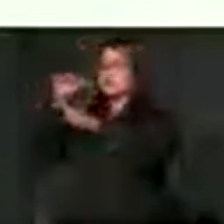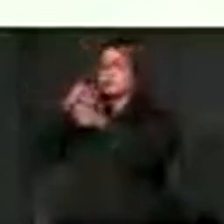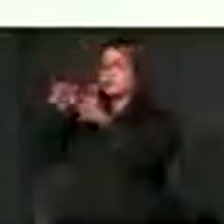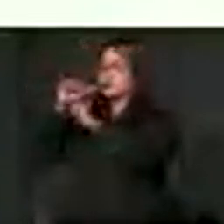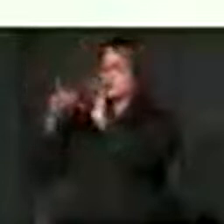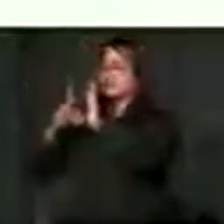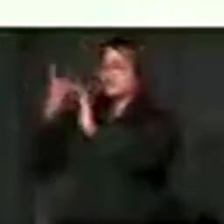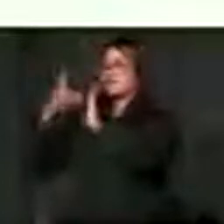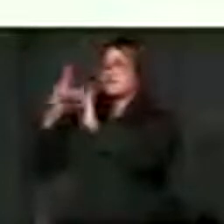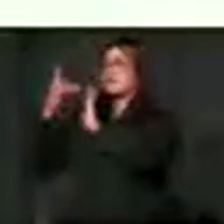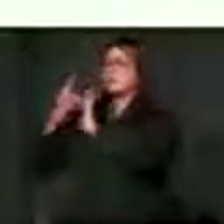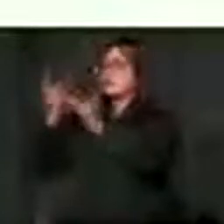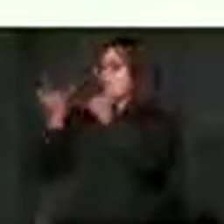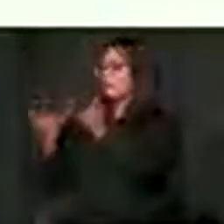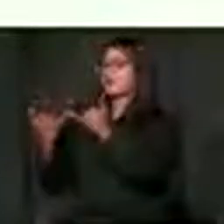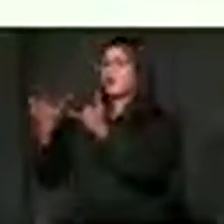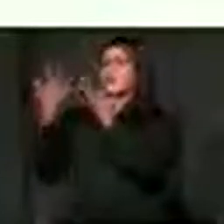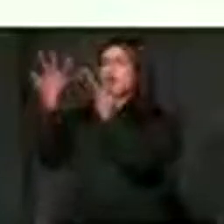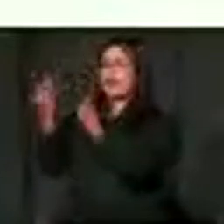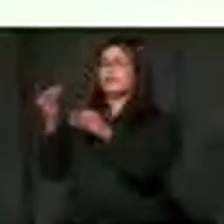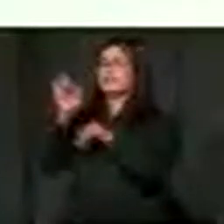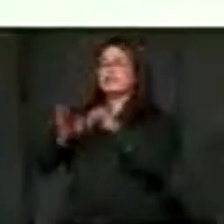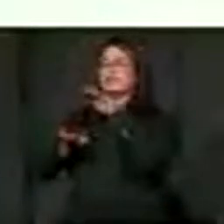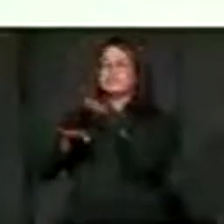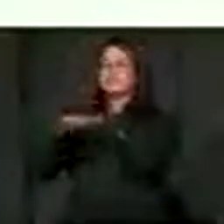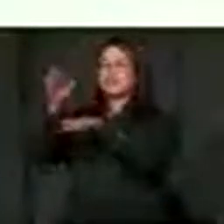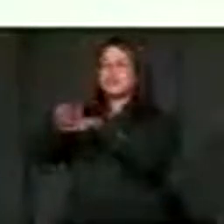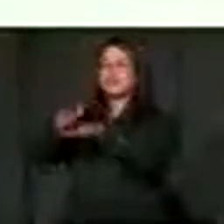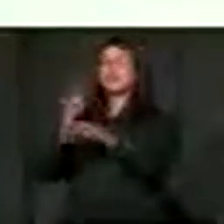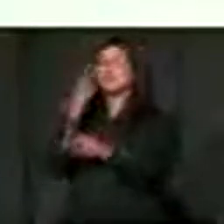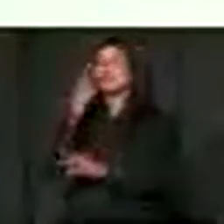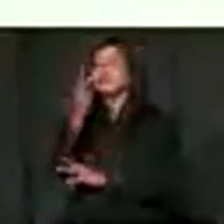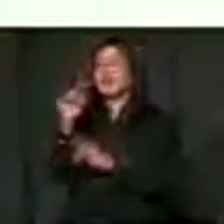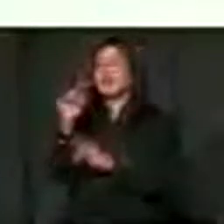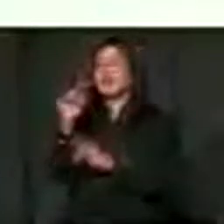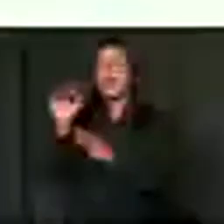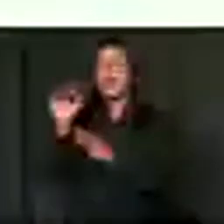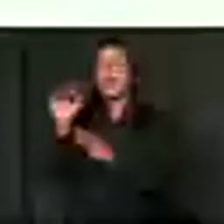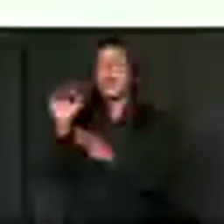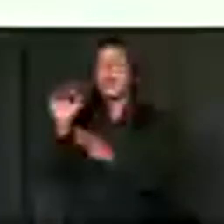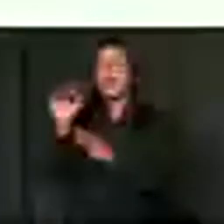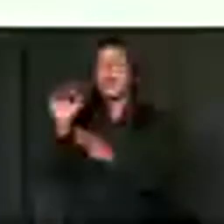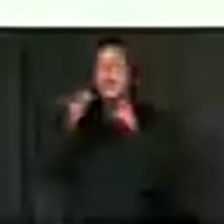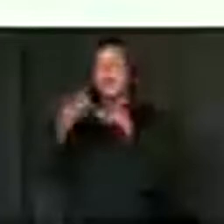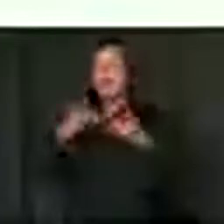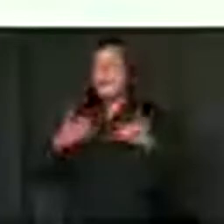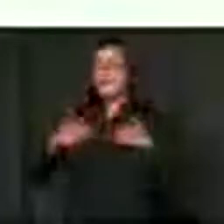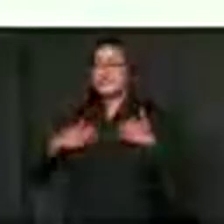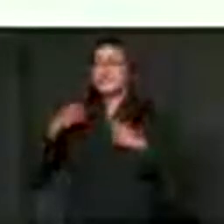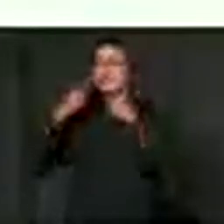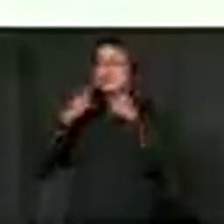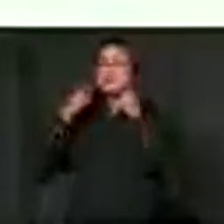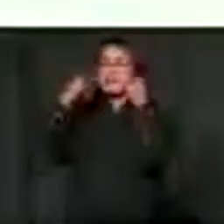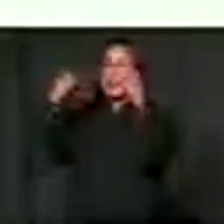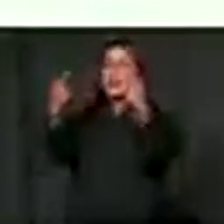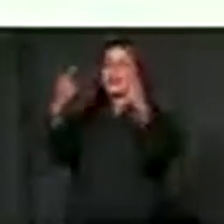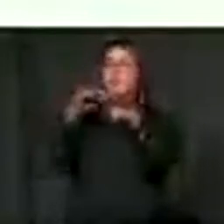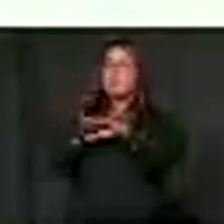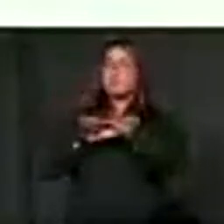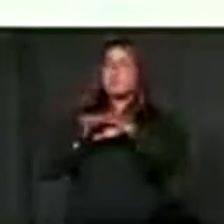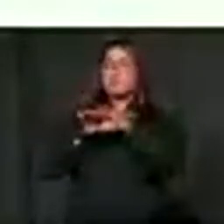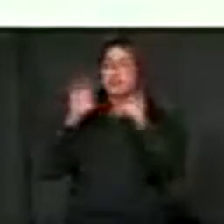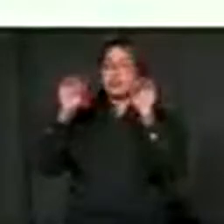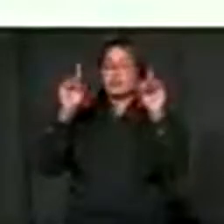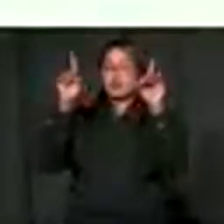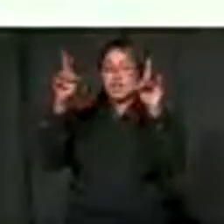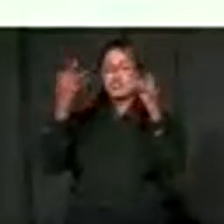education is one of the necessary steps to declare ECD as compulsory. I am very excited to announce that the Basic Education